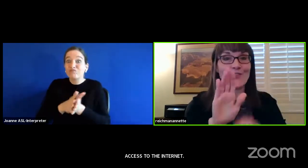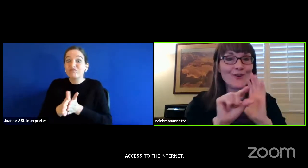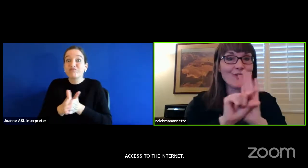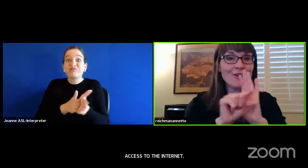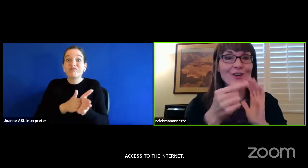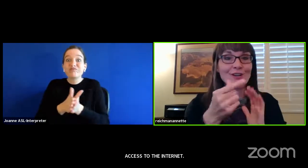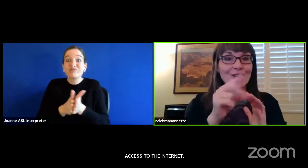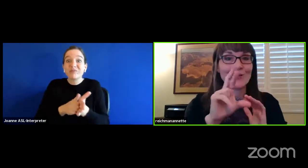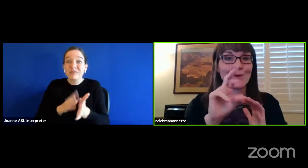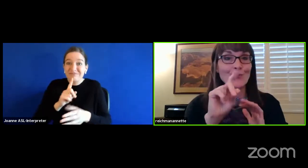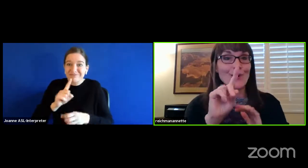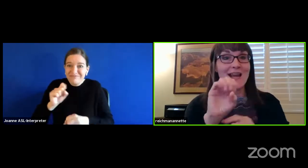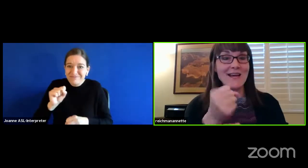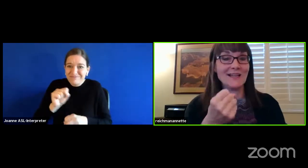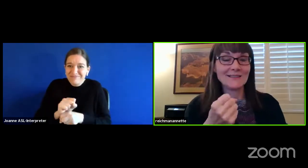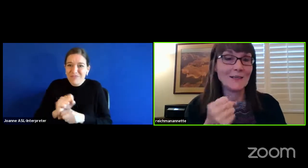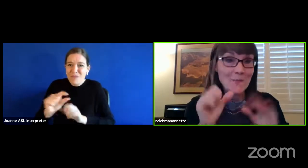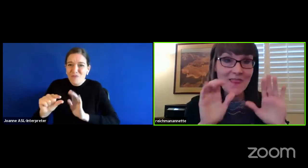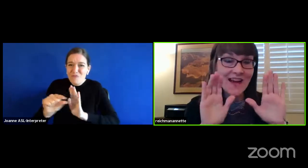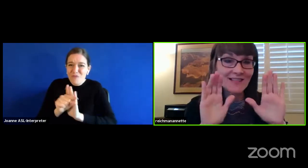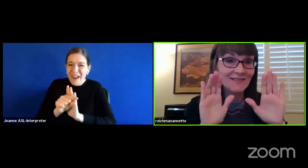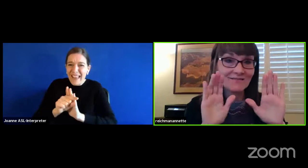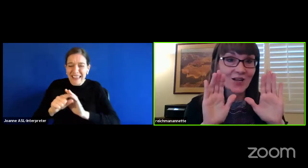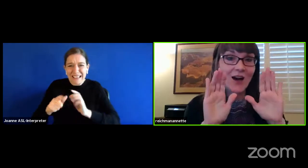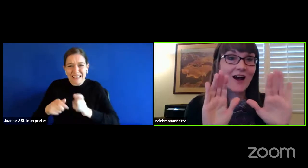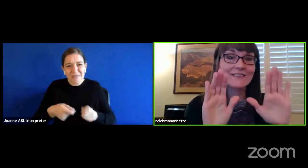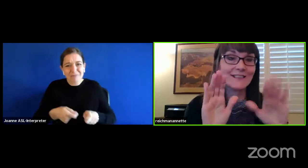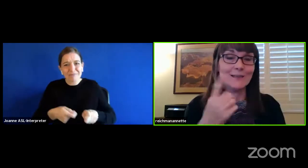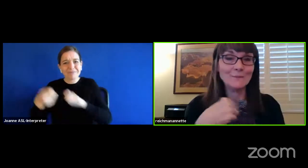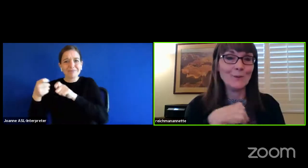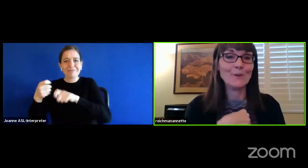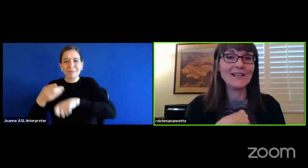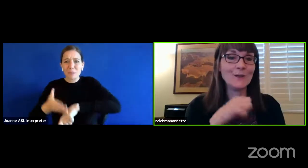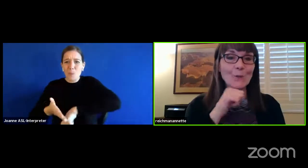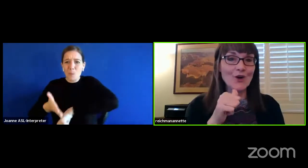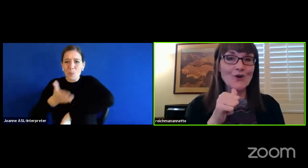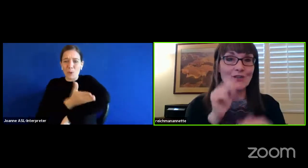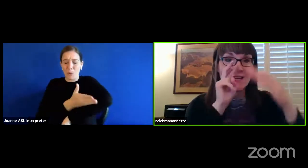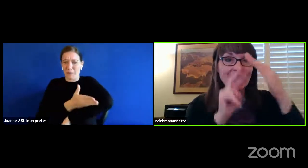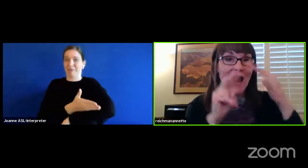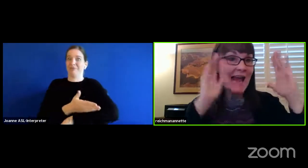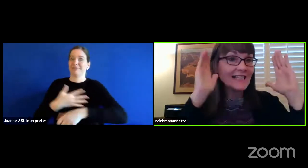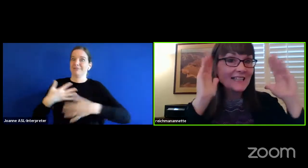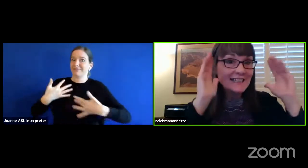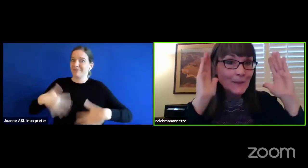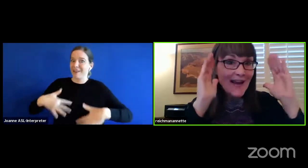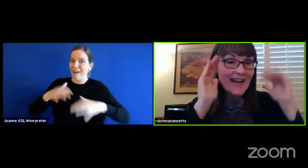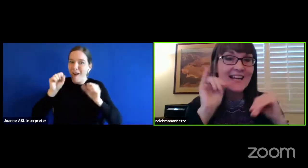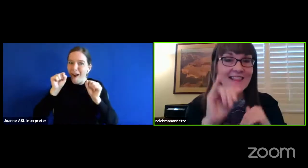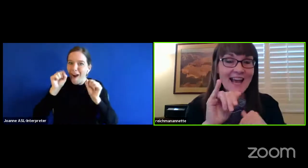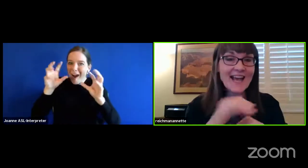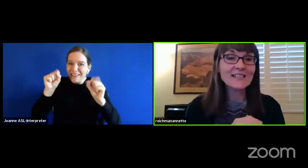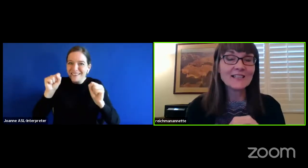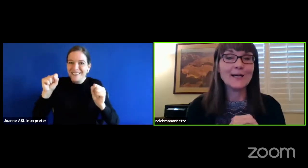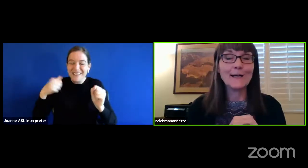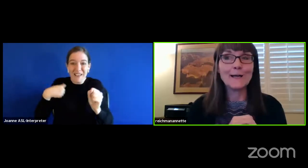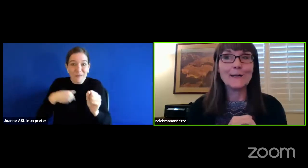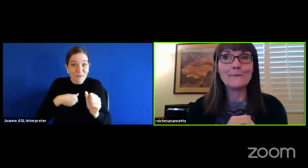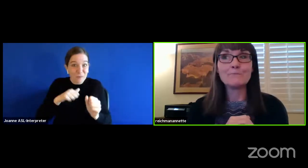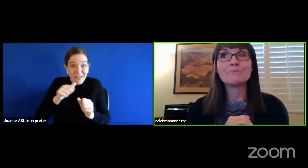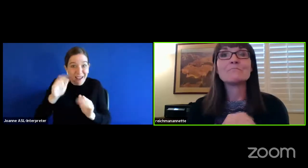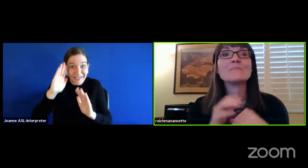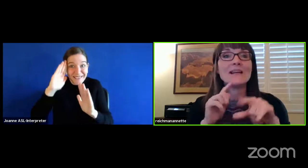on their grades. I mean, that's awesome. We weren't anticipating that.